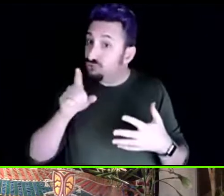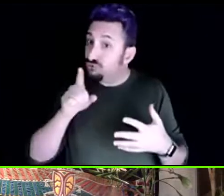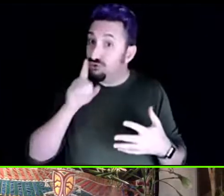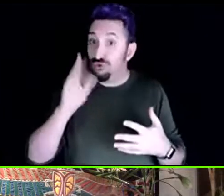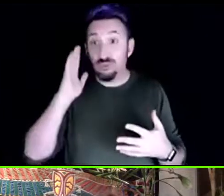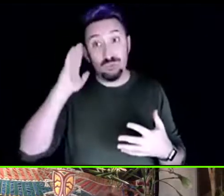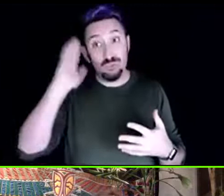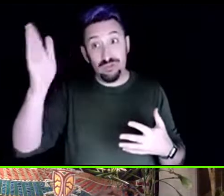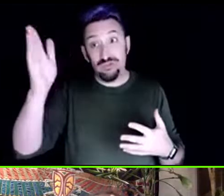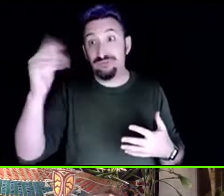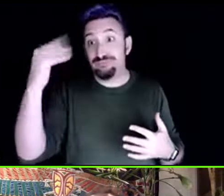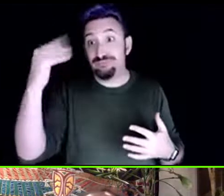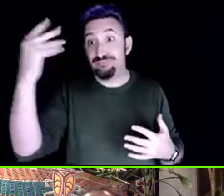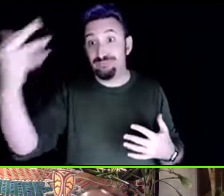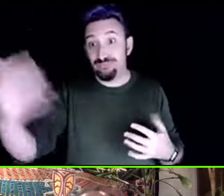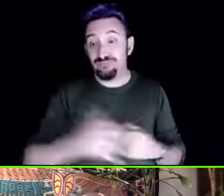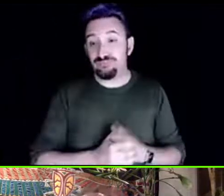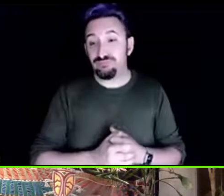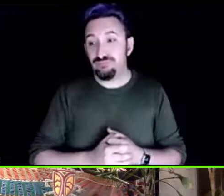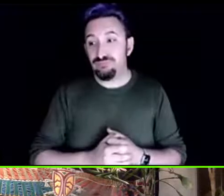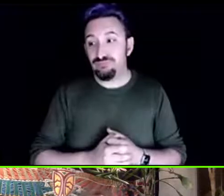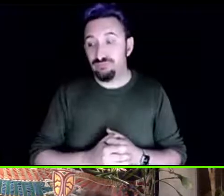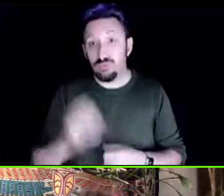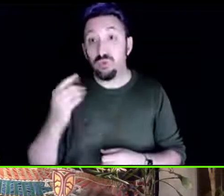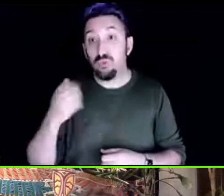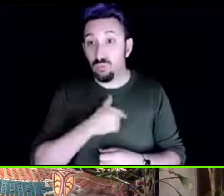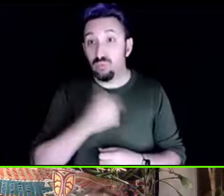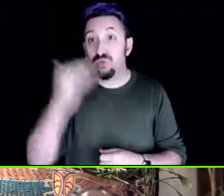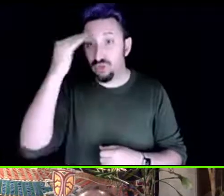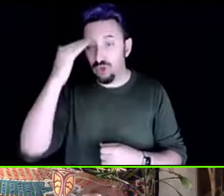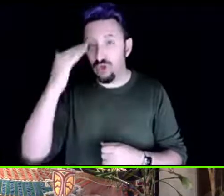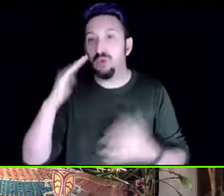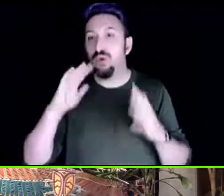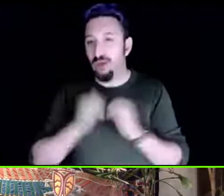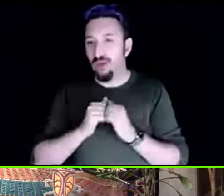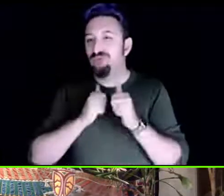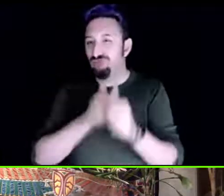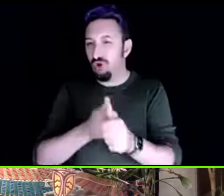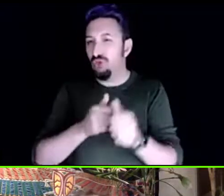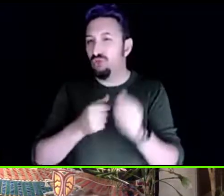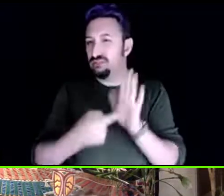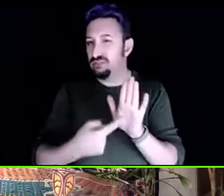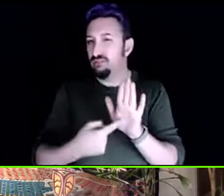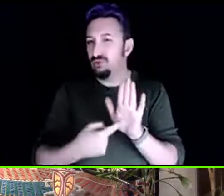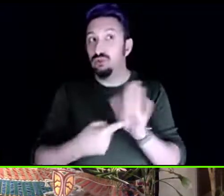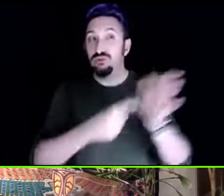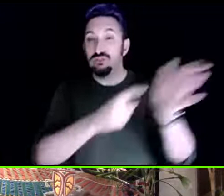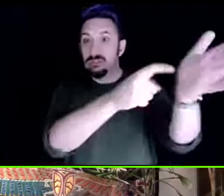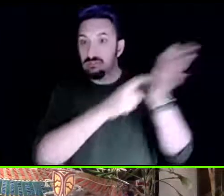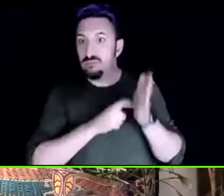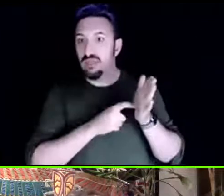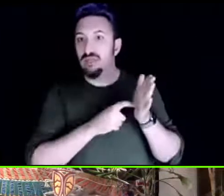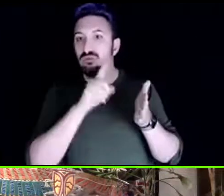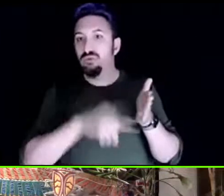that we know how to follow that example and demand what we know is right and true